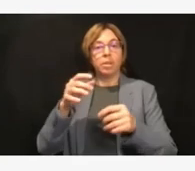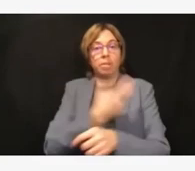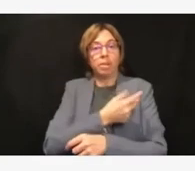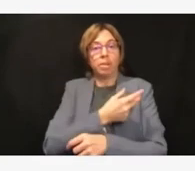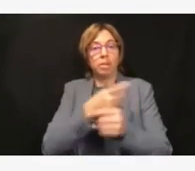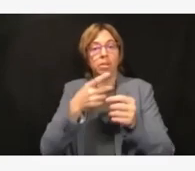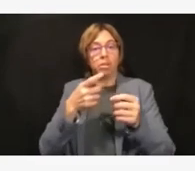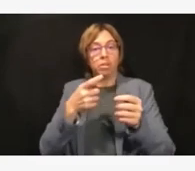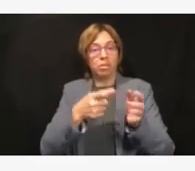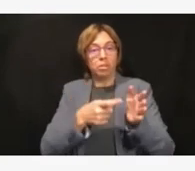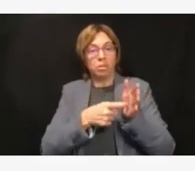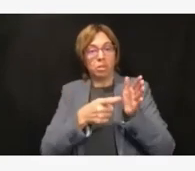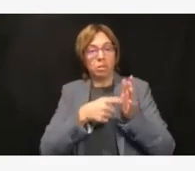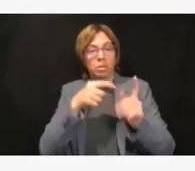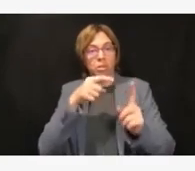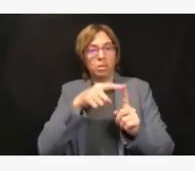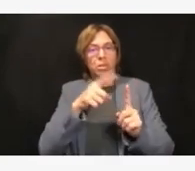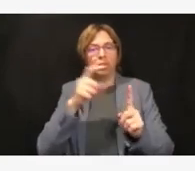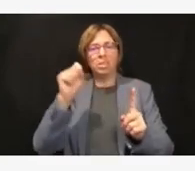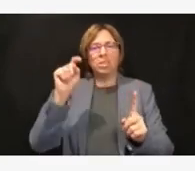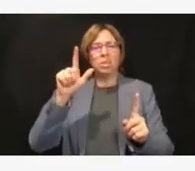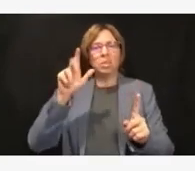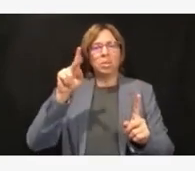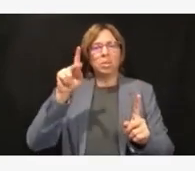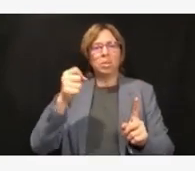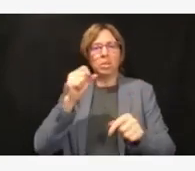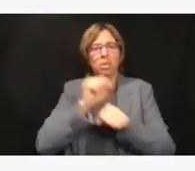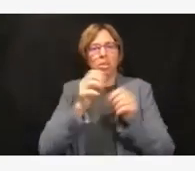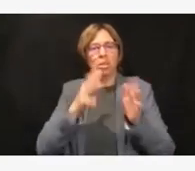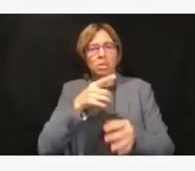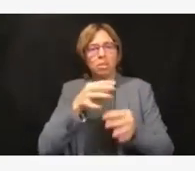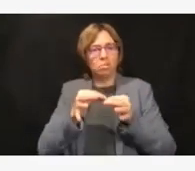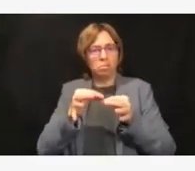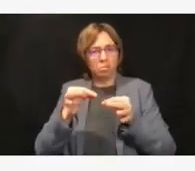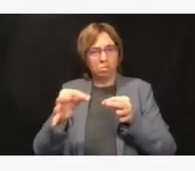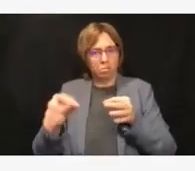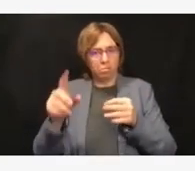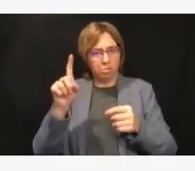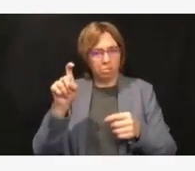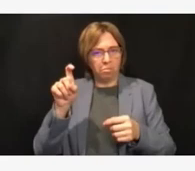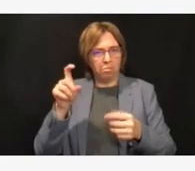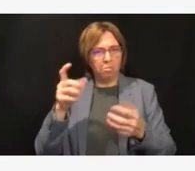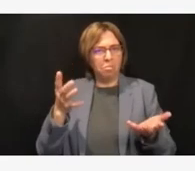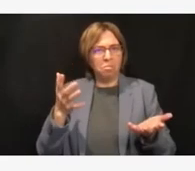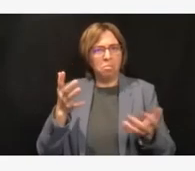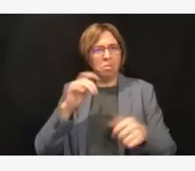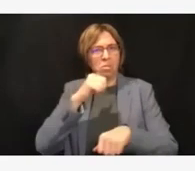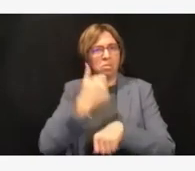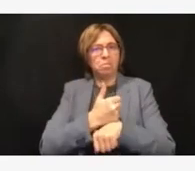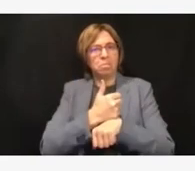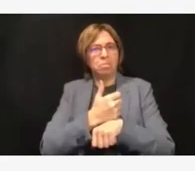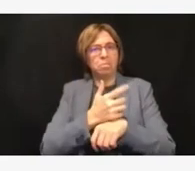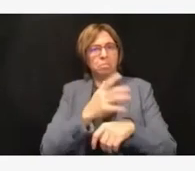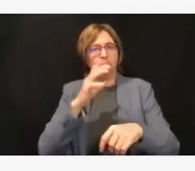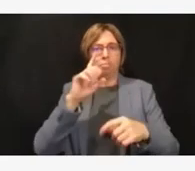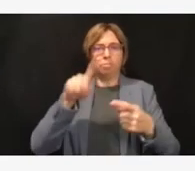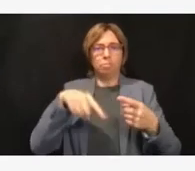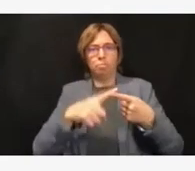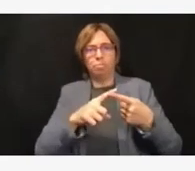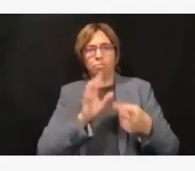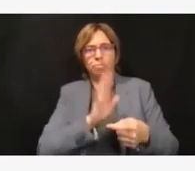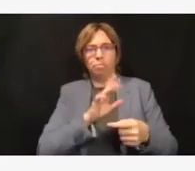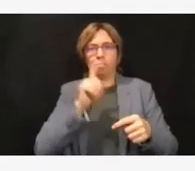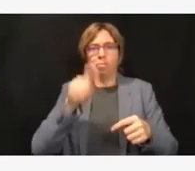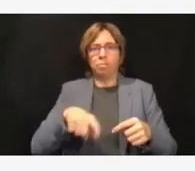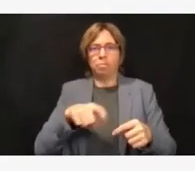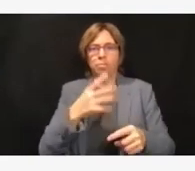Luke's employees. Is there a new deadline? Has that delay been lifted? Yes. Now that we are